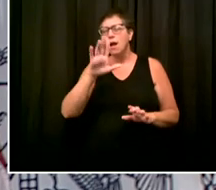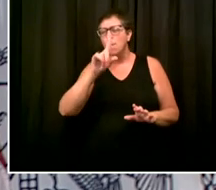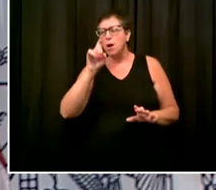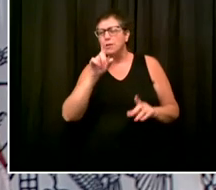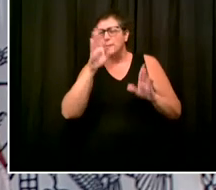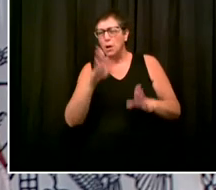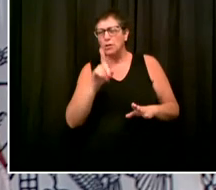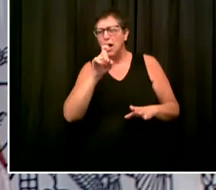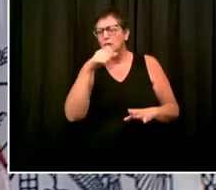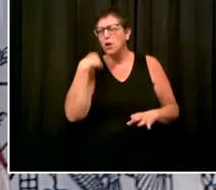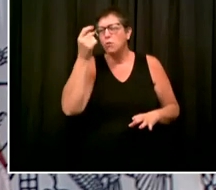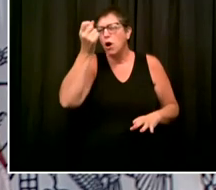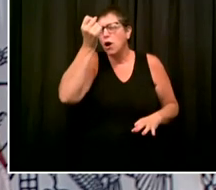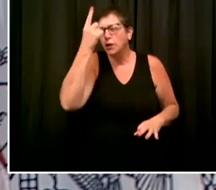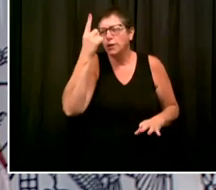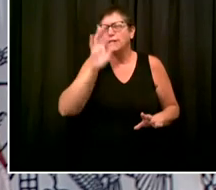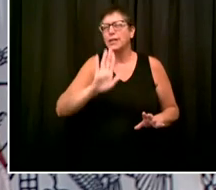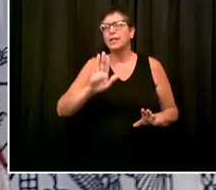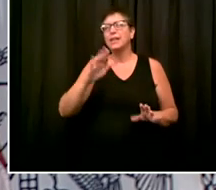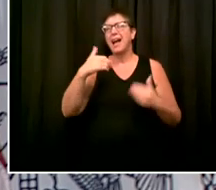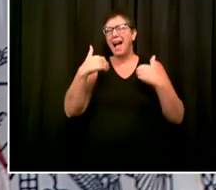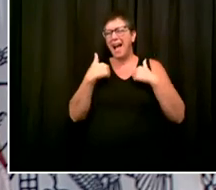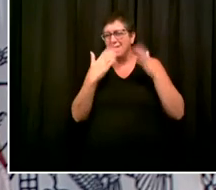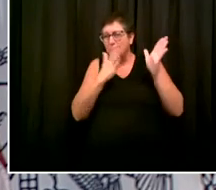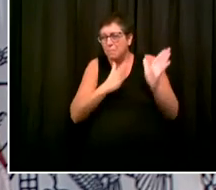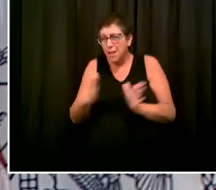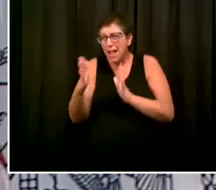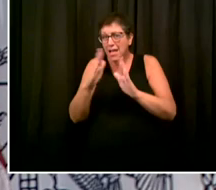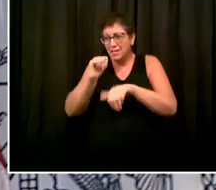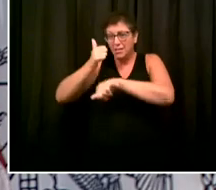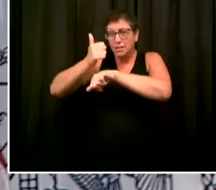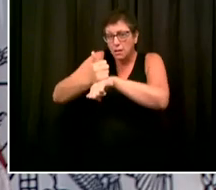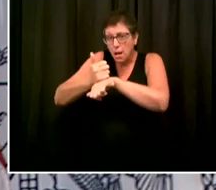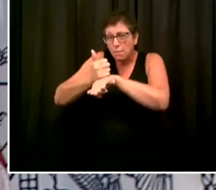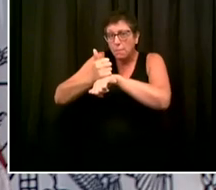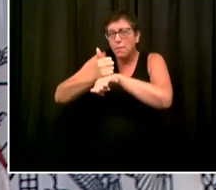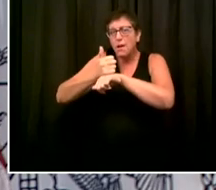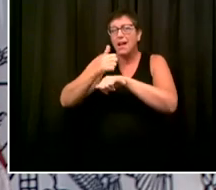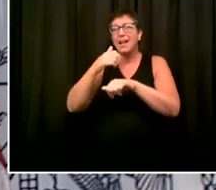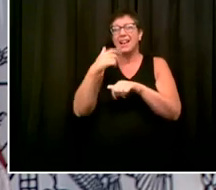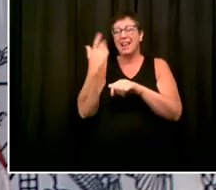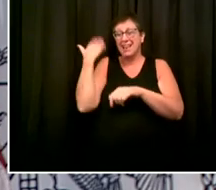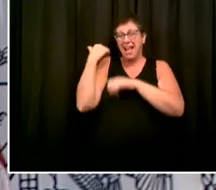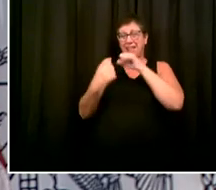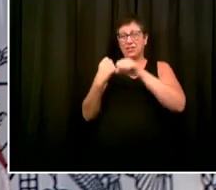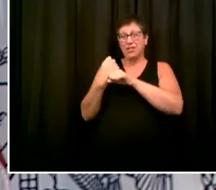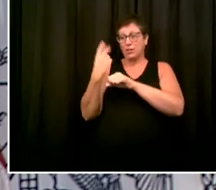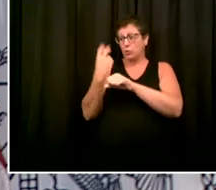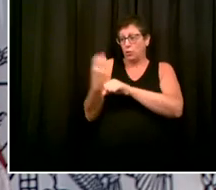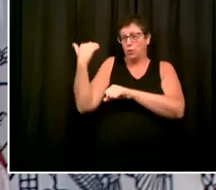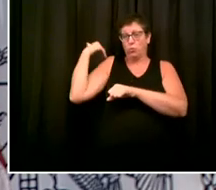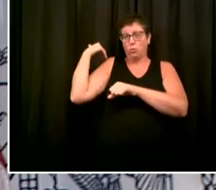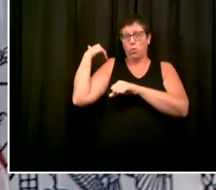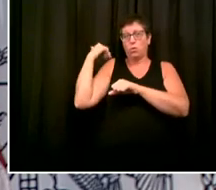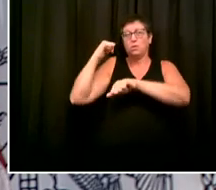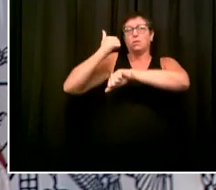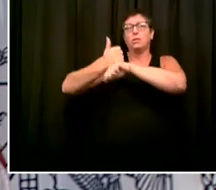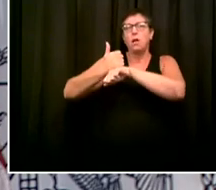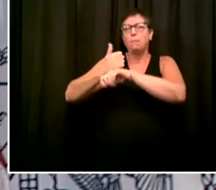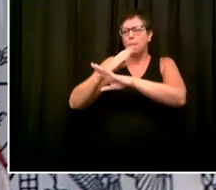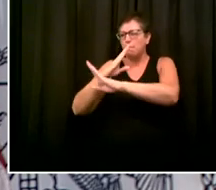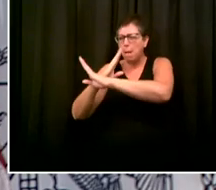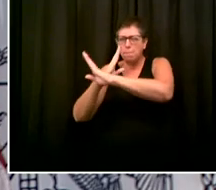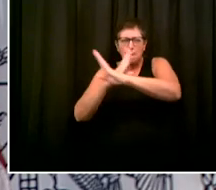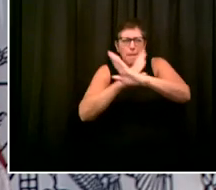Because in past years, you know, there were corridors set up with barricades and lights. And given social distancing issues,